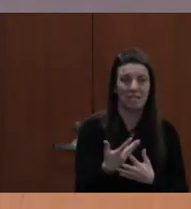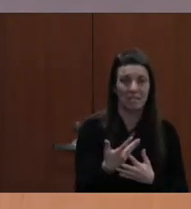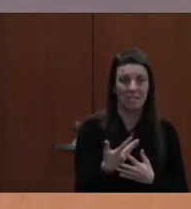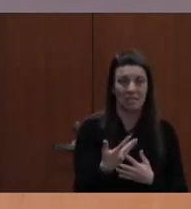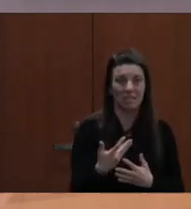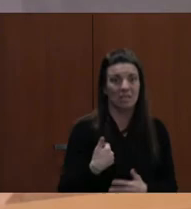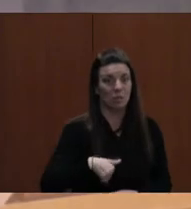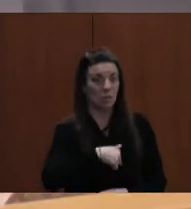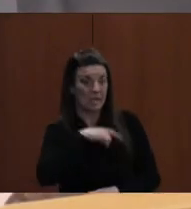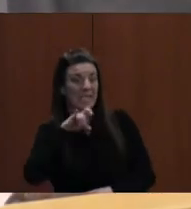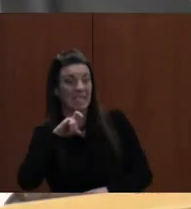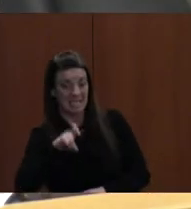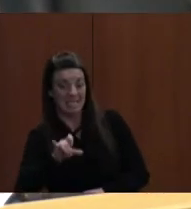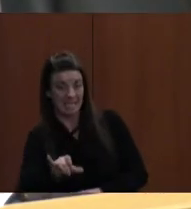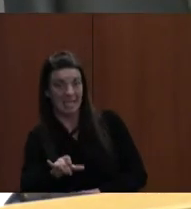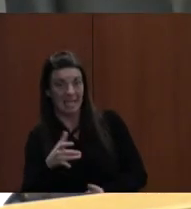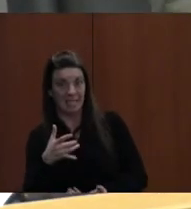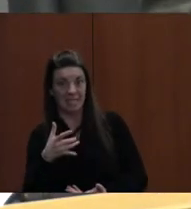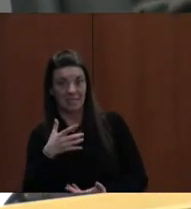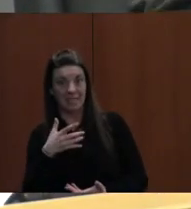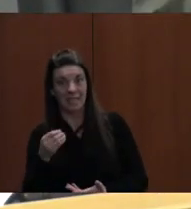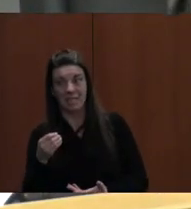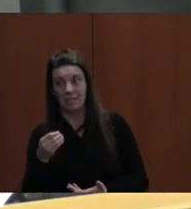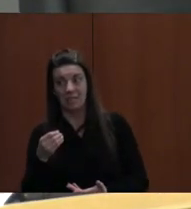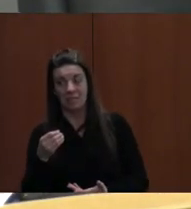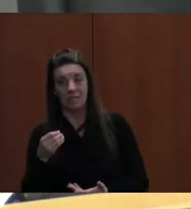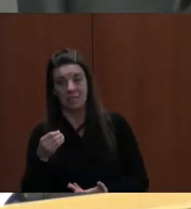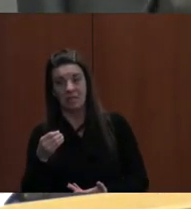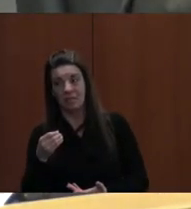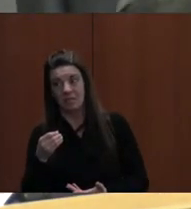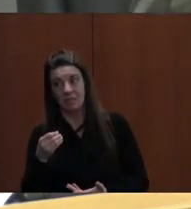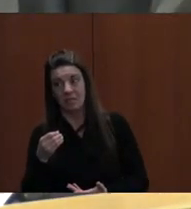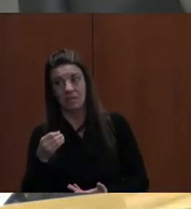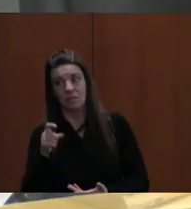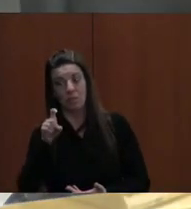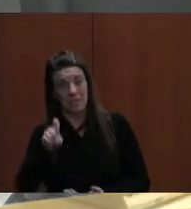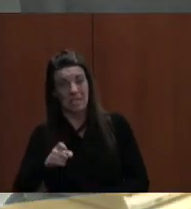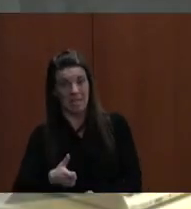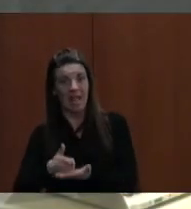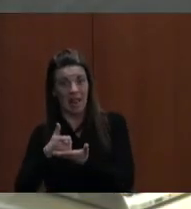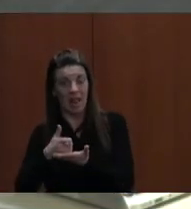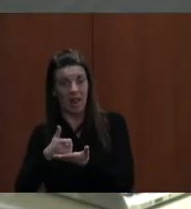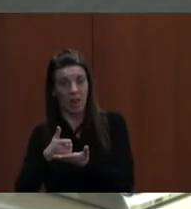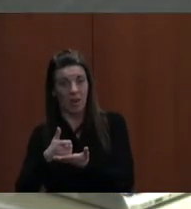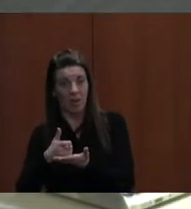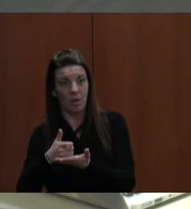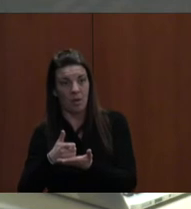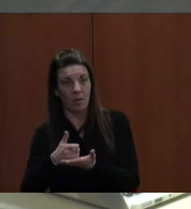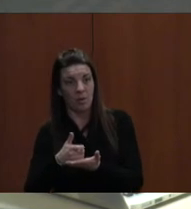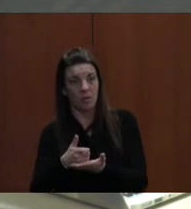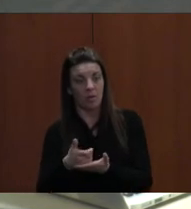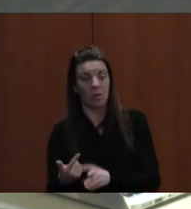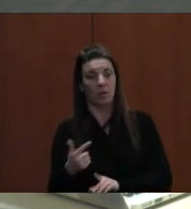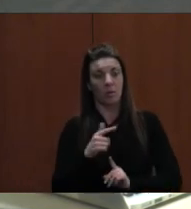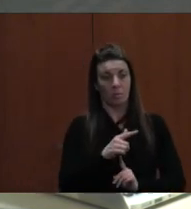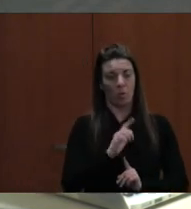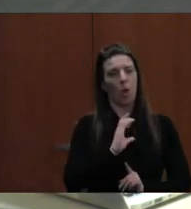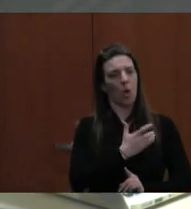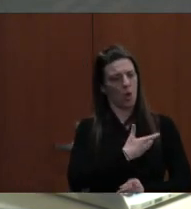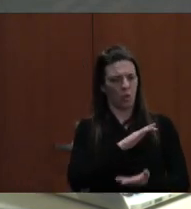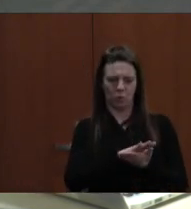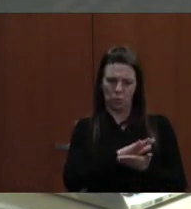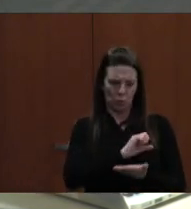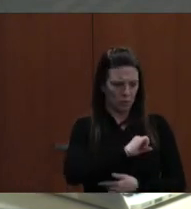our students have increased as well. Yes. Mr. Stauffer, that's an excellent point. Our school staff, our counselors, our